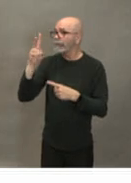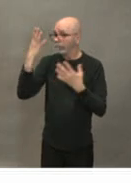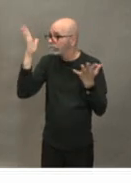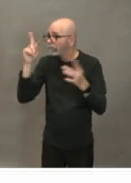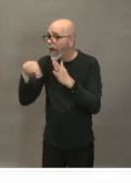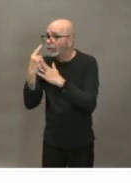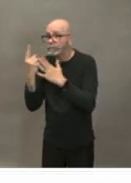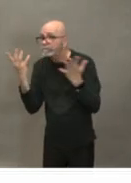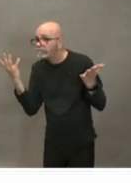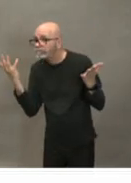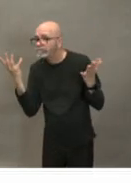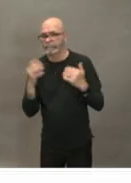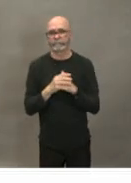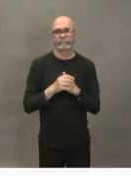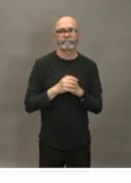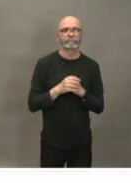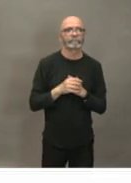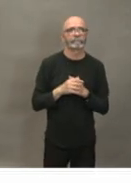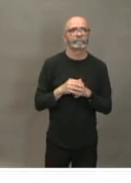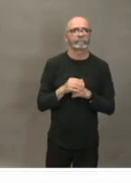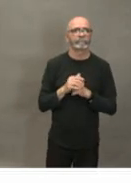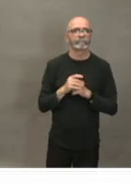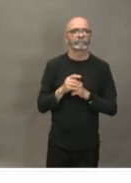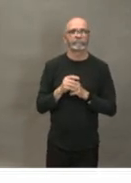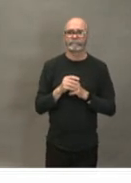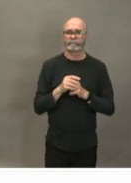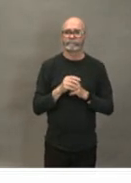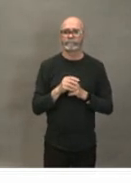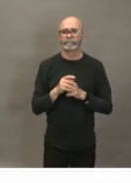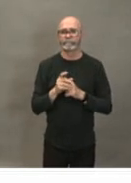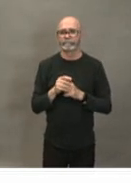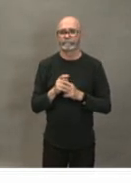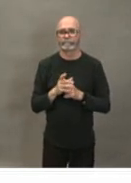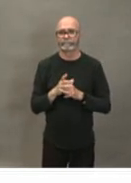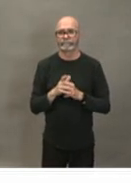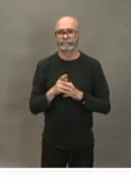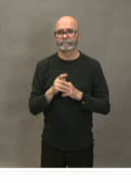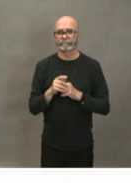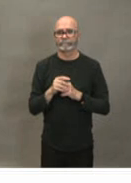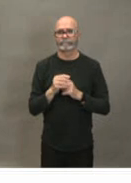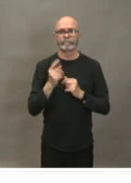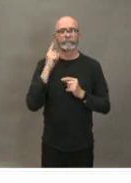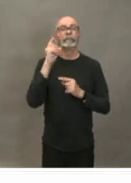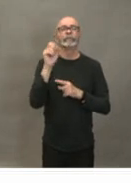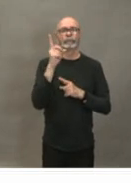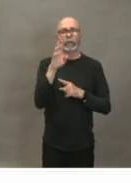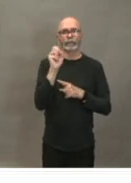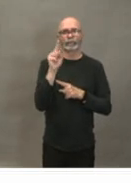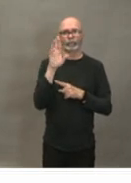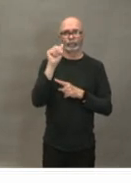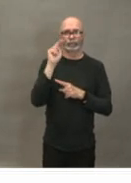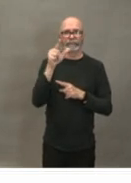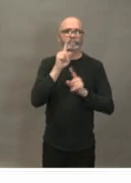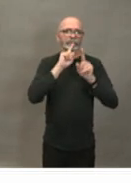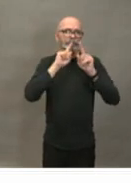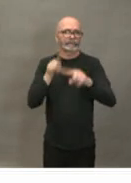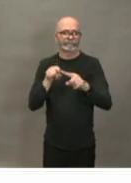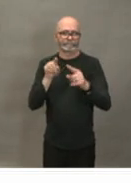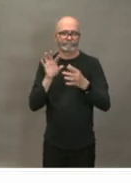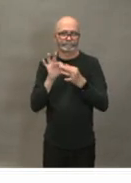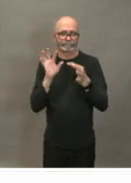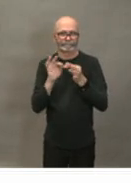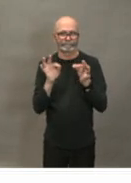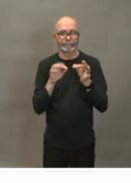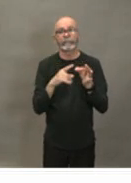ihf working together so um there are things authorities i could use under the public under the health protection